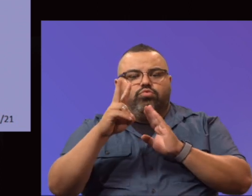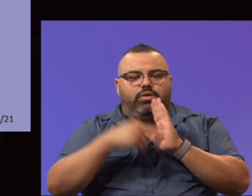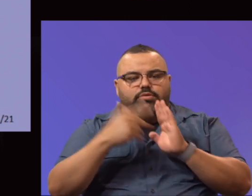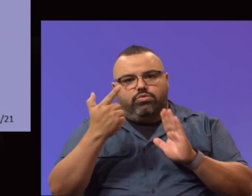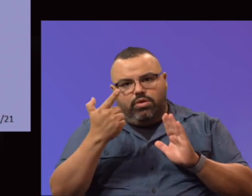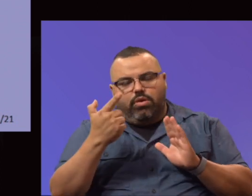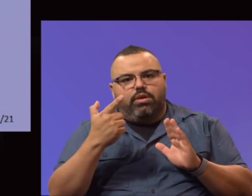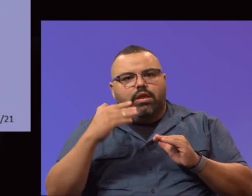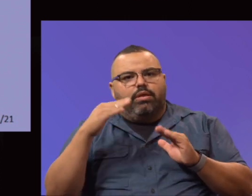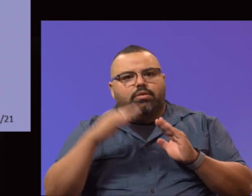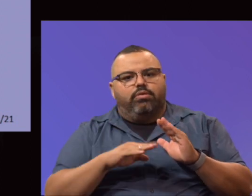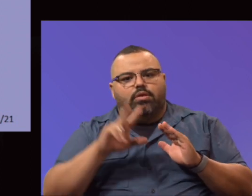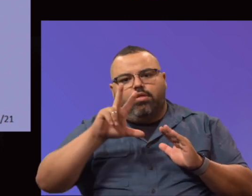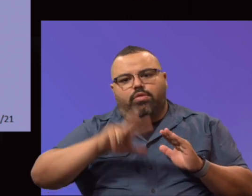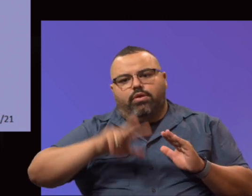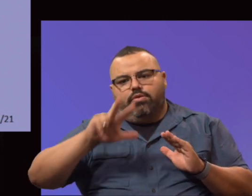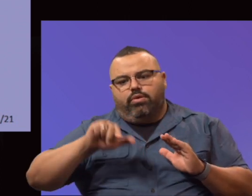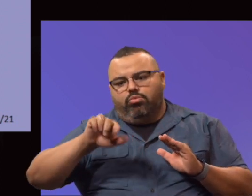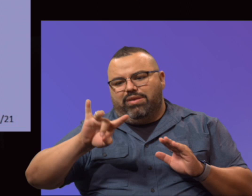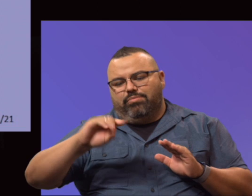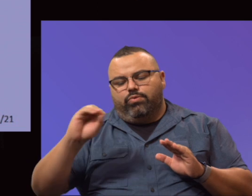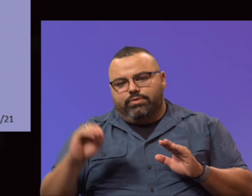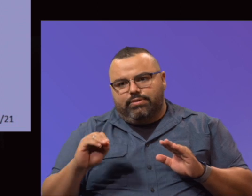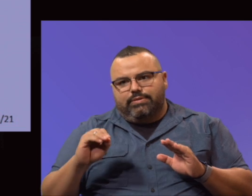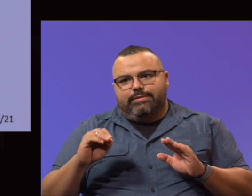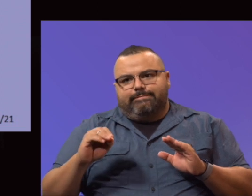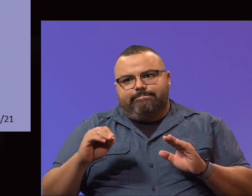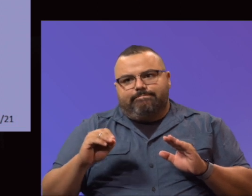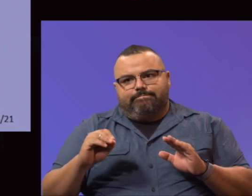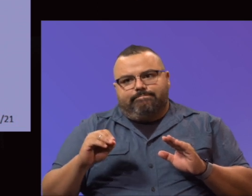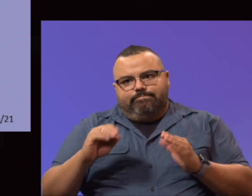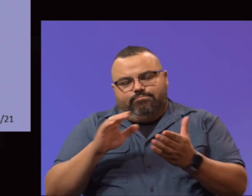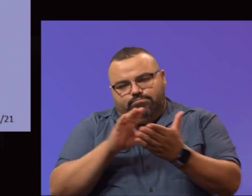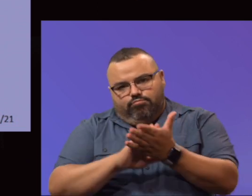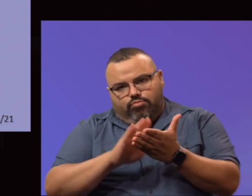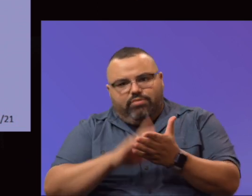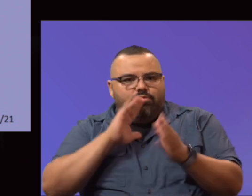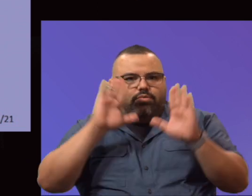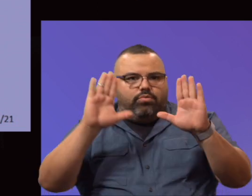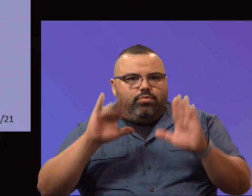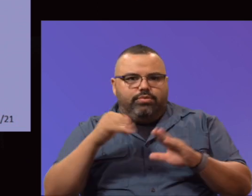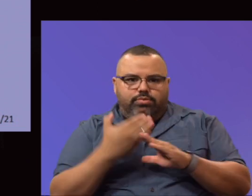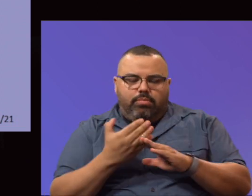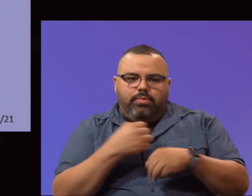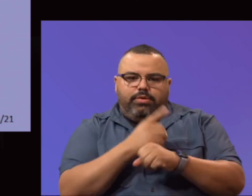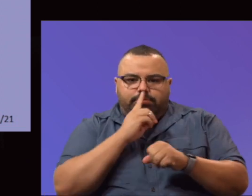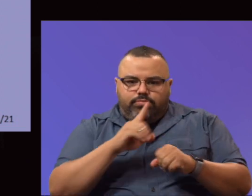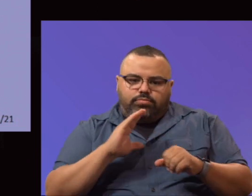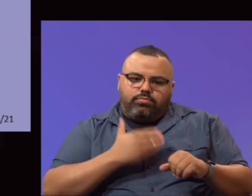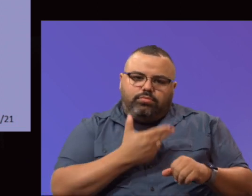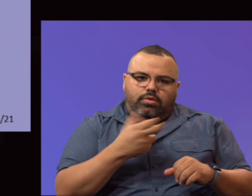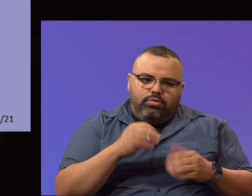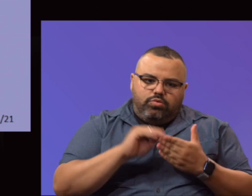rather, it tempered down back to 33.8 percent. And so kudos for the great job of ensuring that our